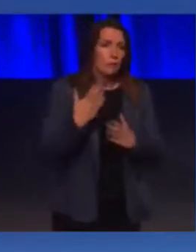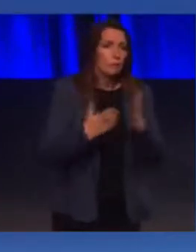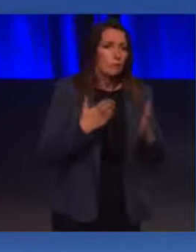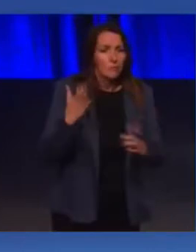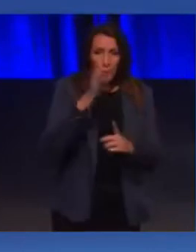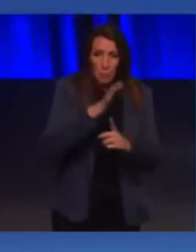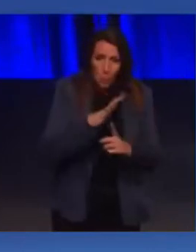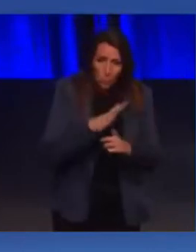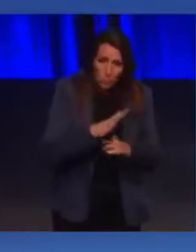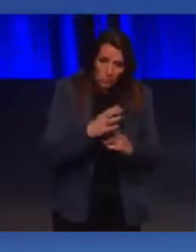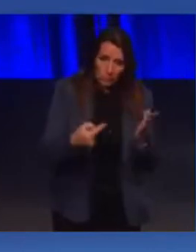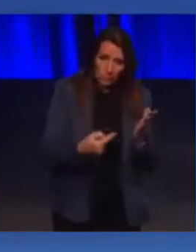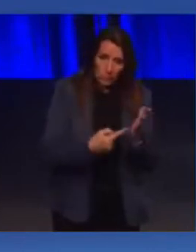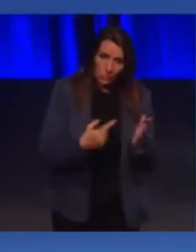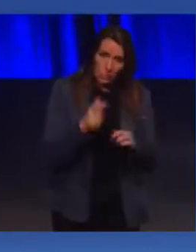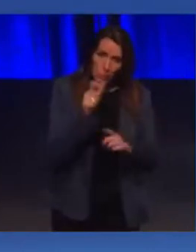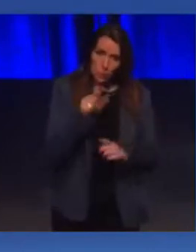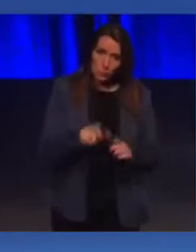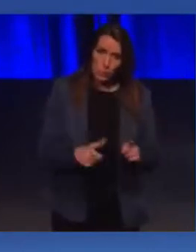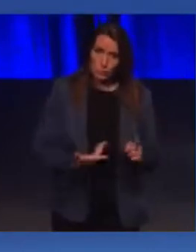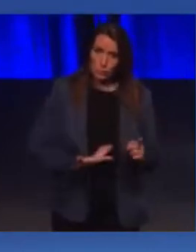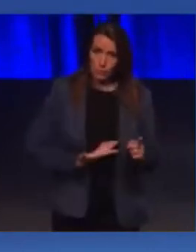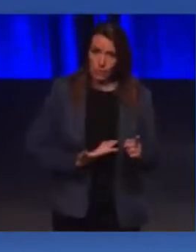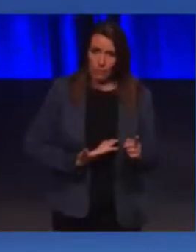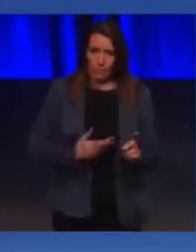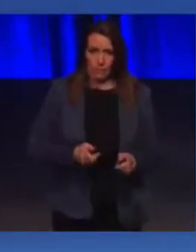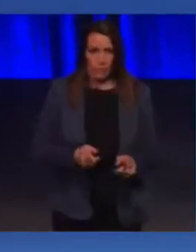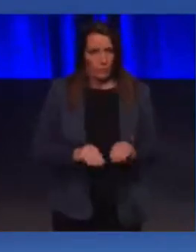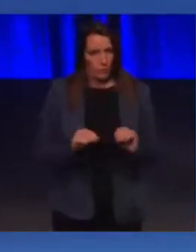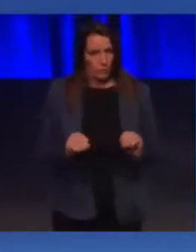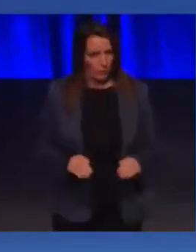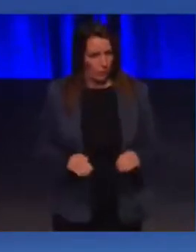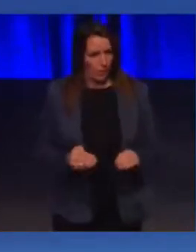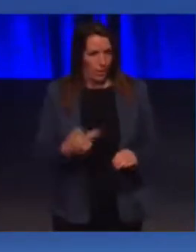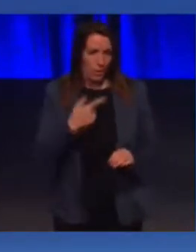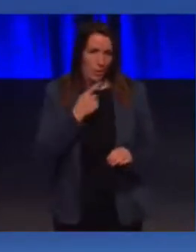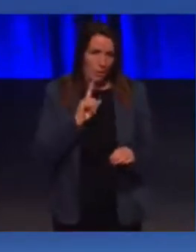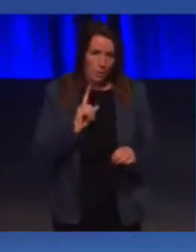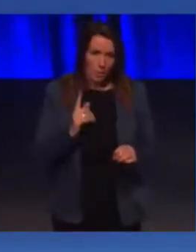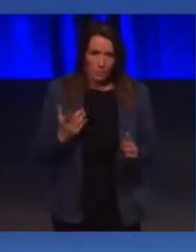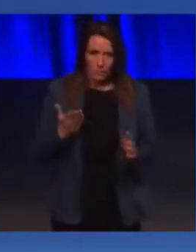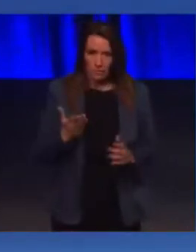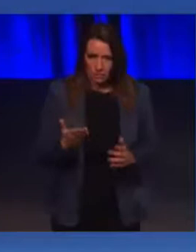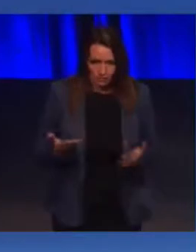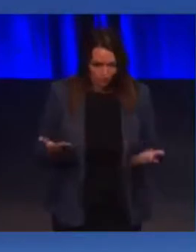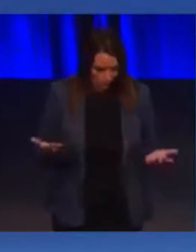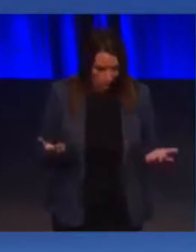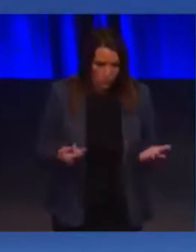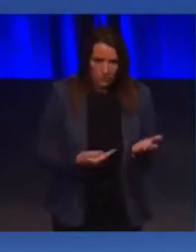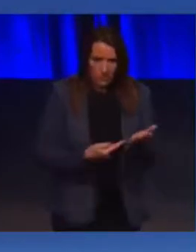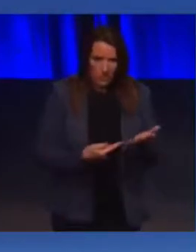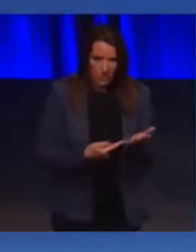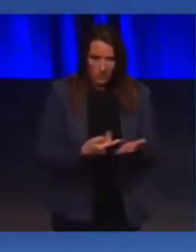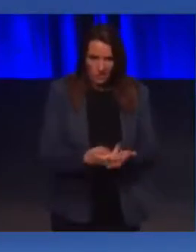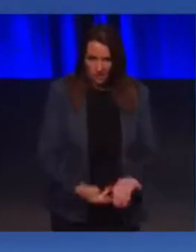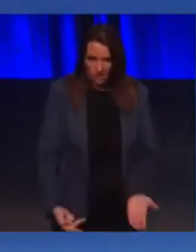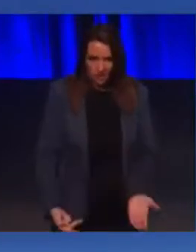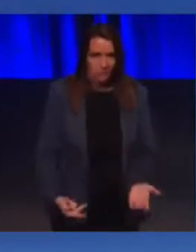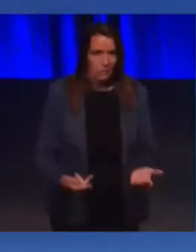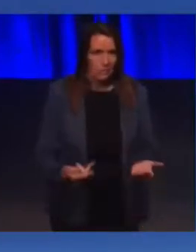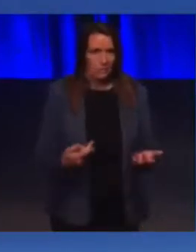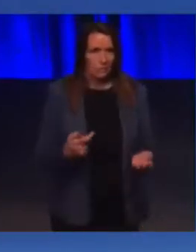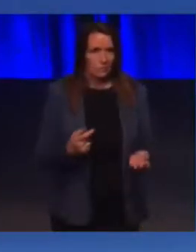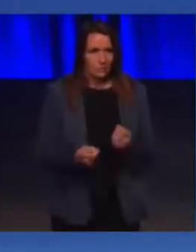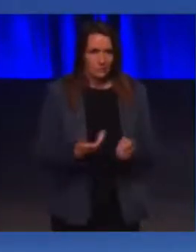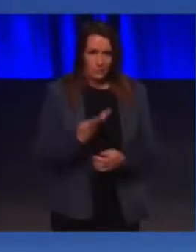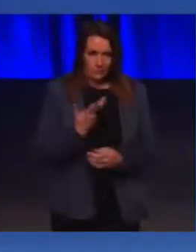It's actually a human right. It's not fair that people are having to live this horrible life experience of being changed